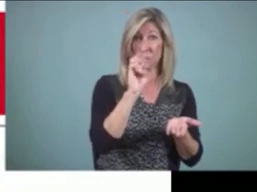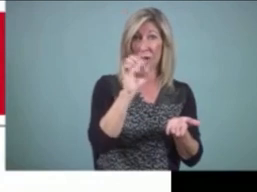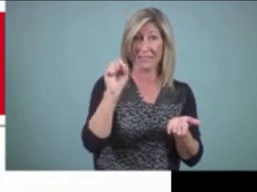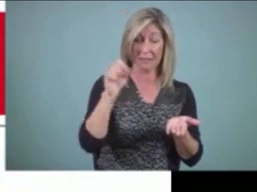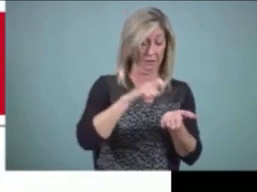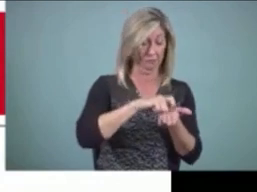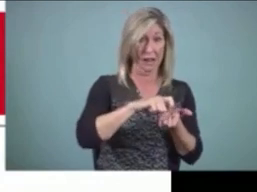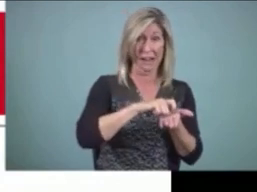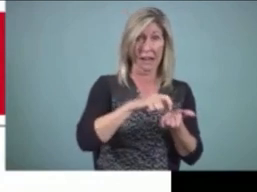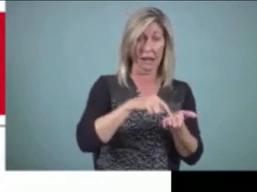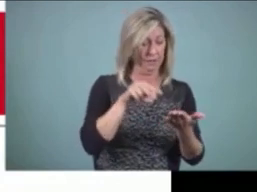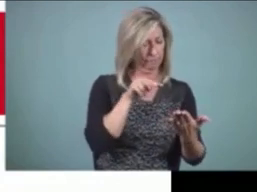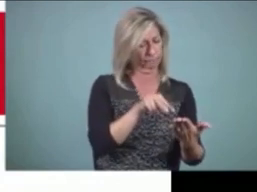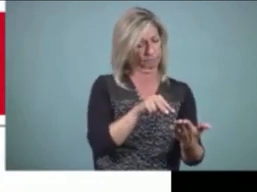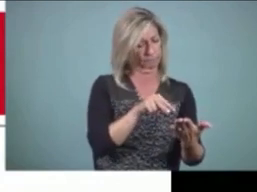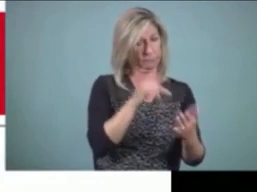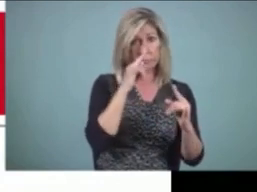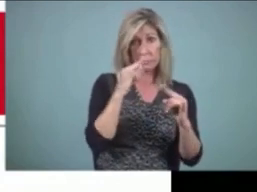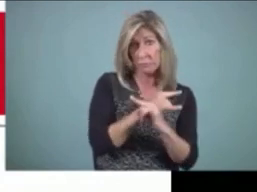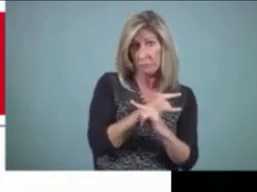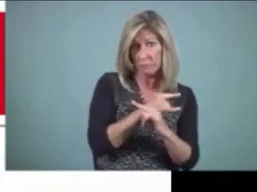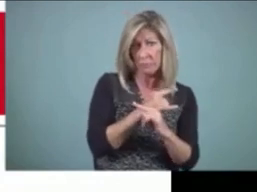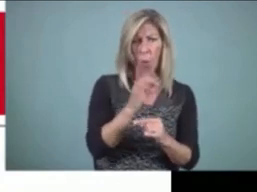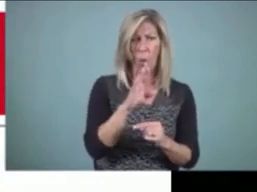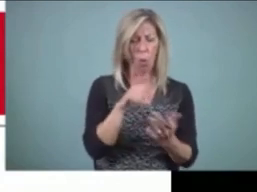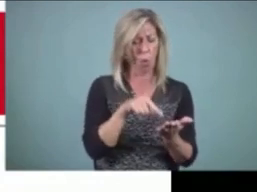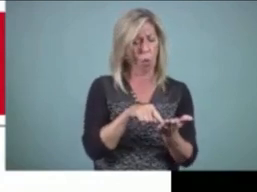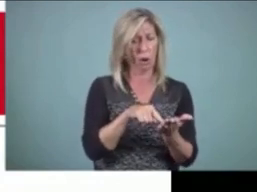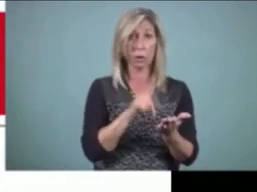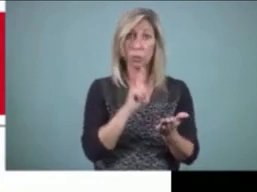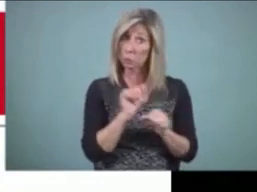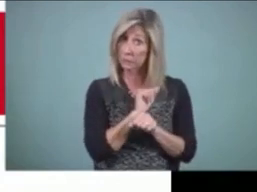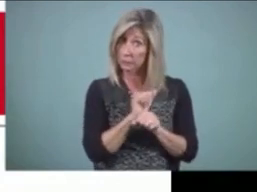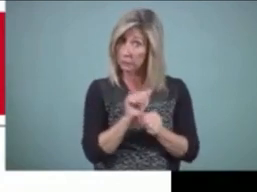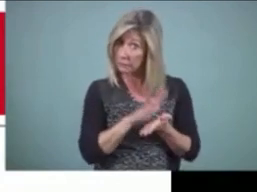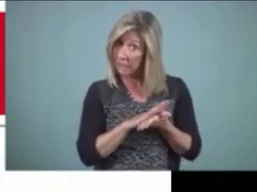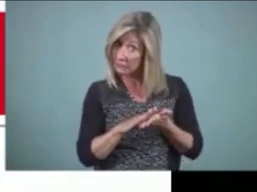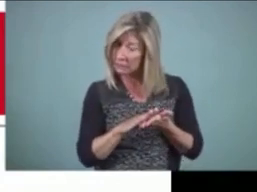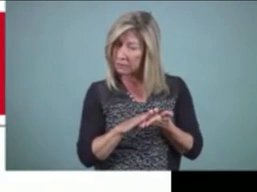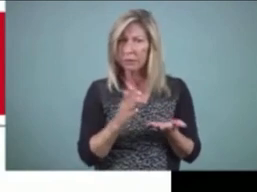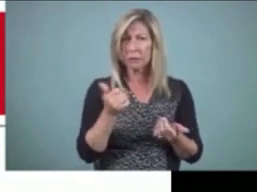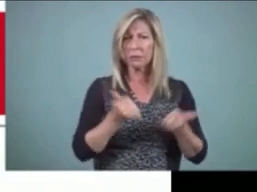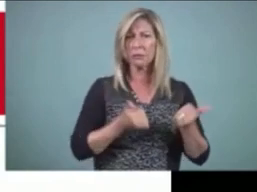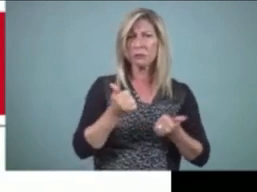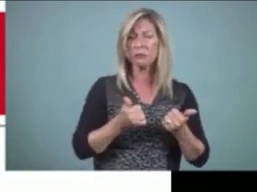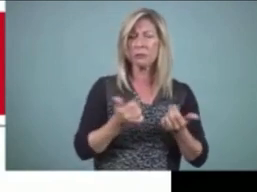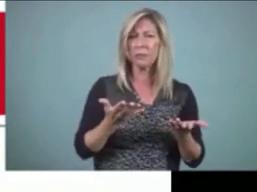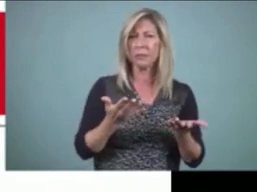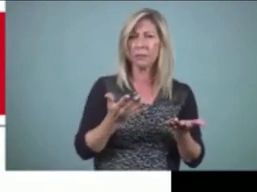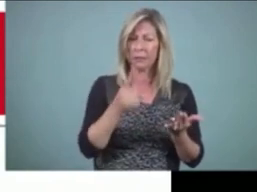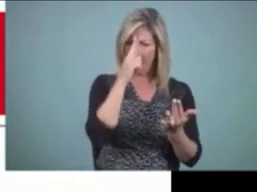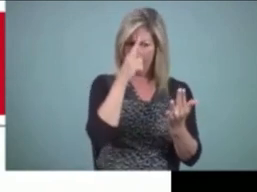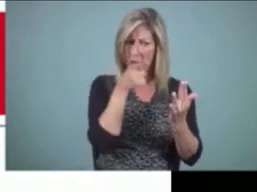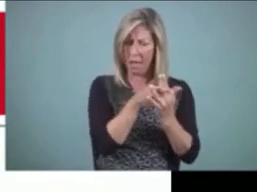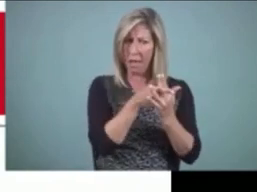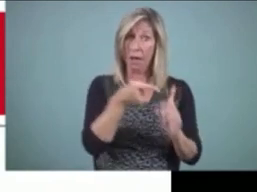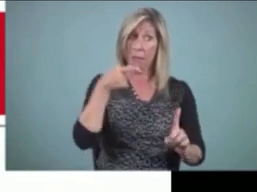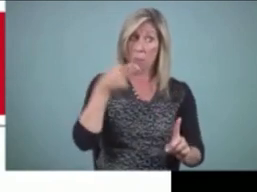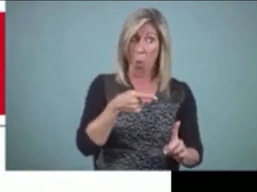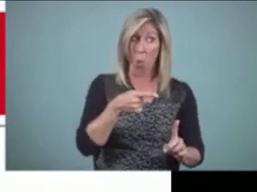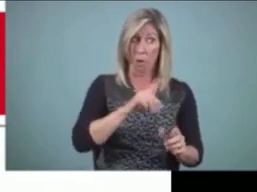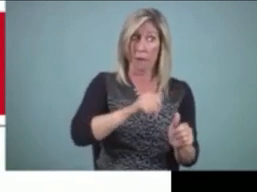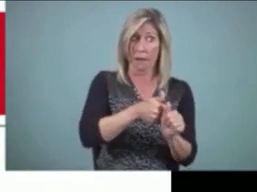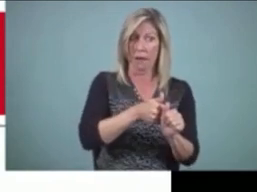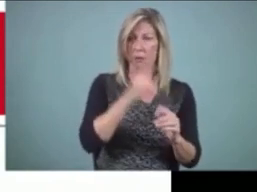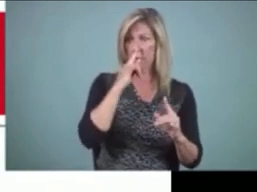that in a story, nice dress, she said. Well, how do you get across the point that actually she